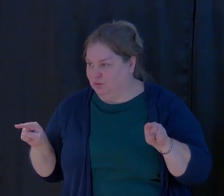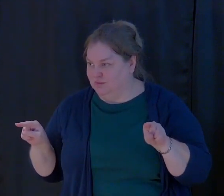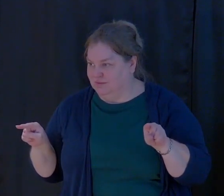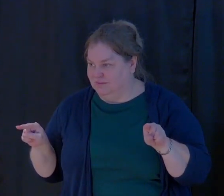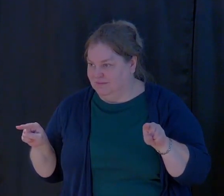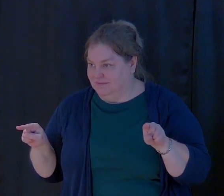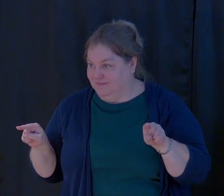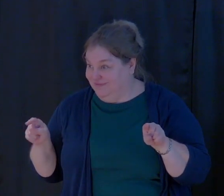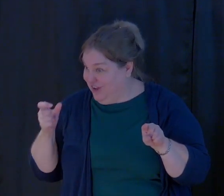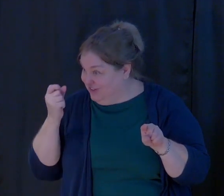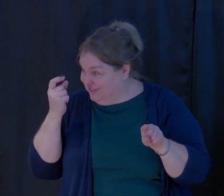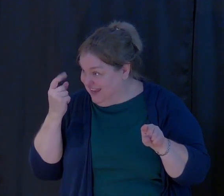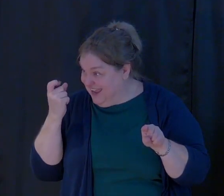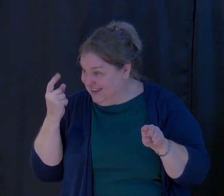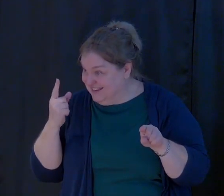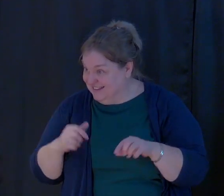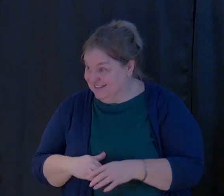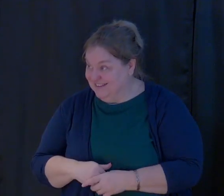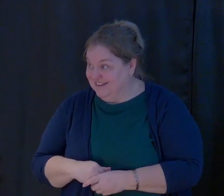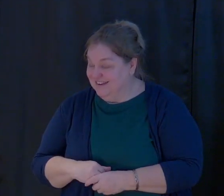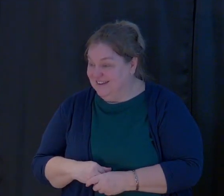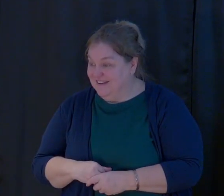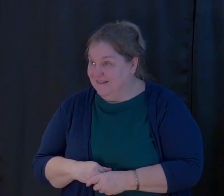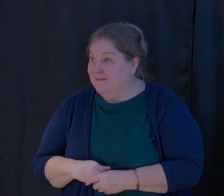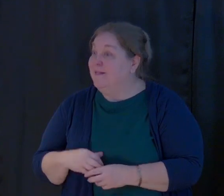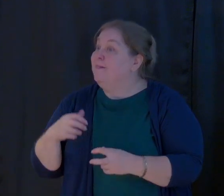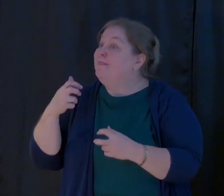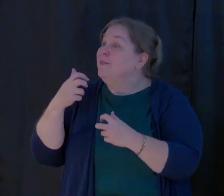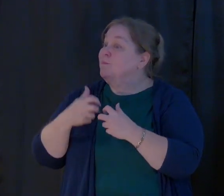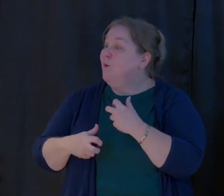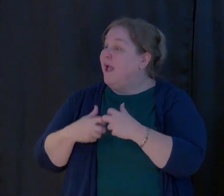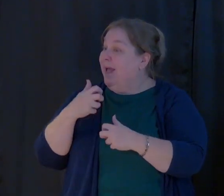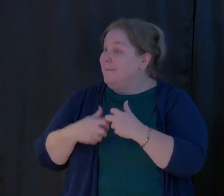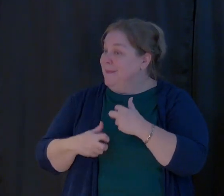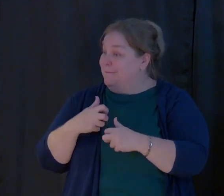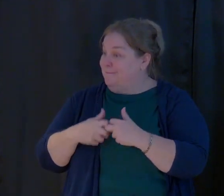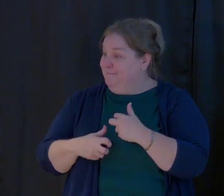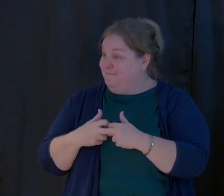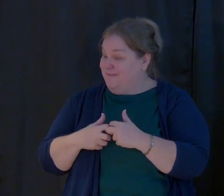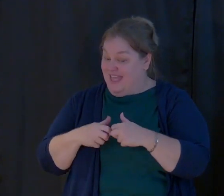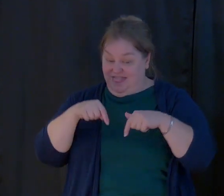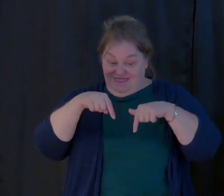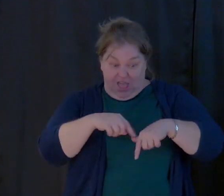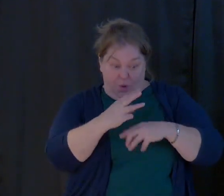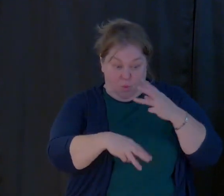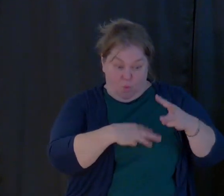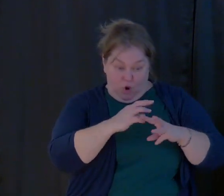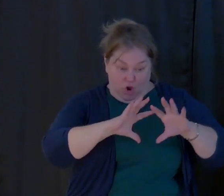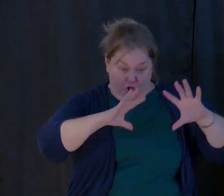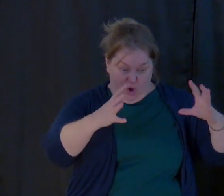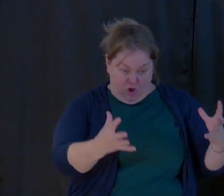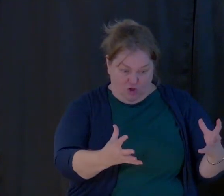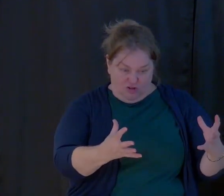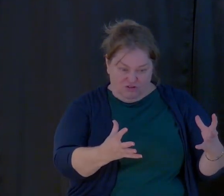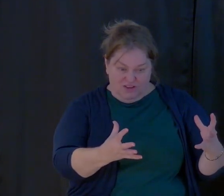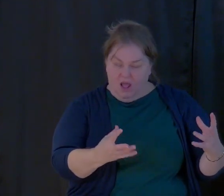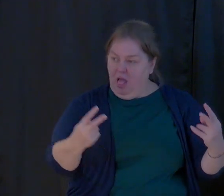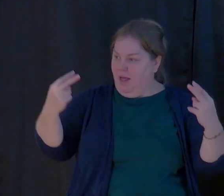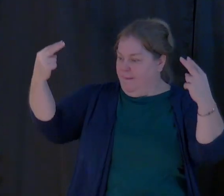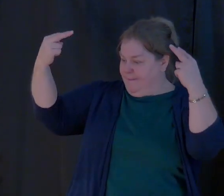See, the problem is this. In the world, the world is based on appearance,